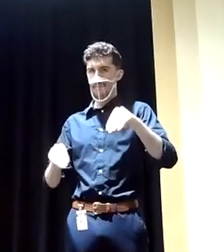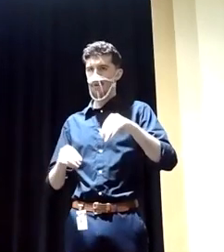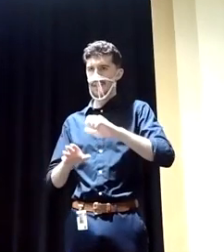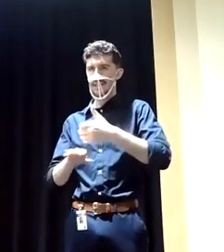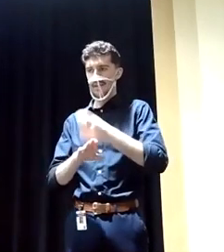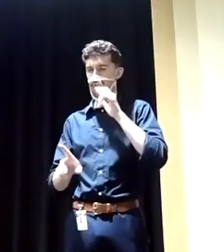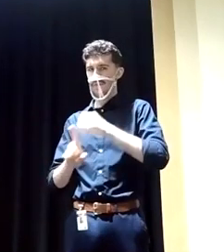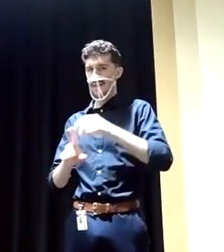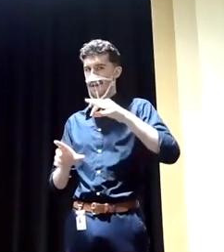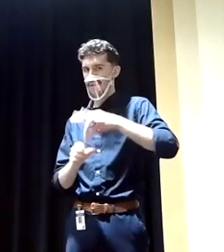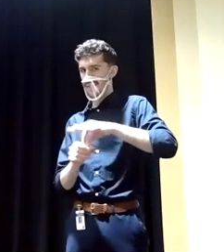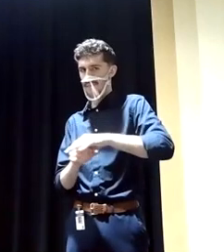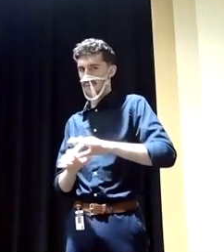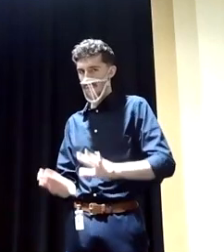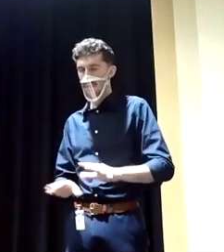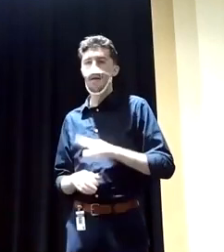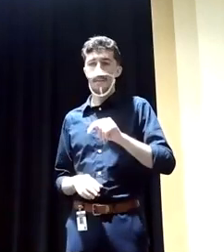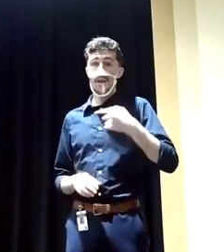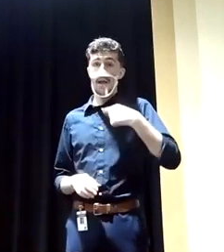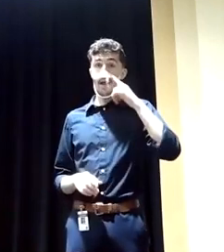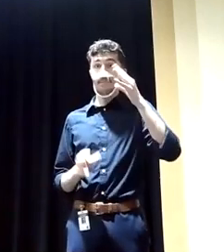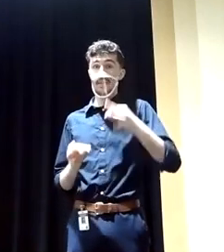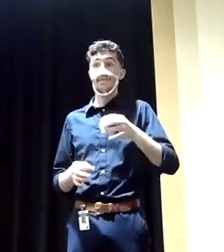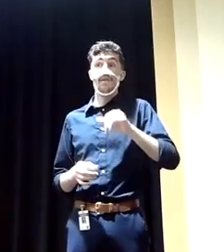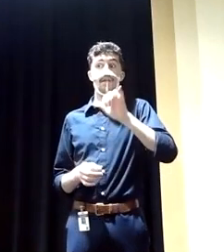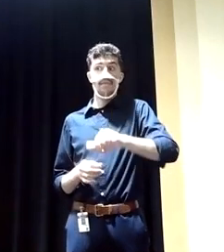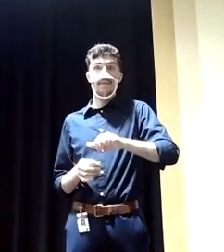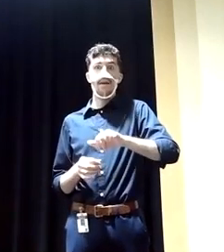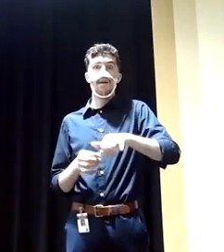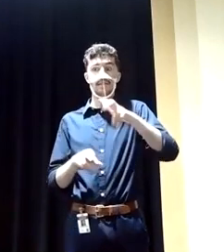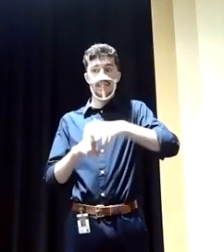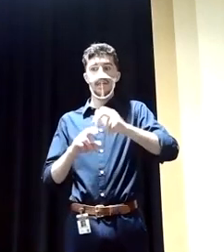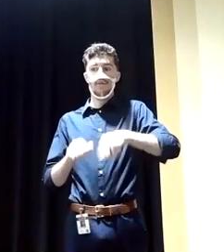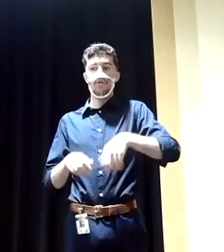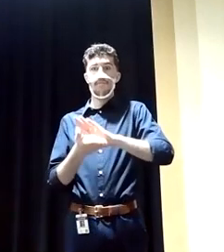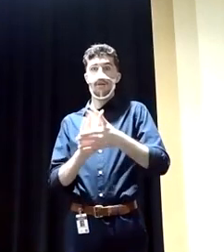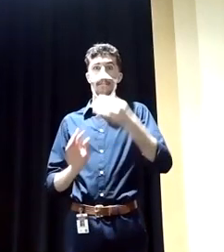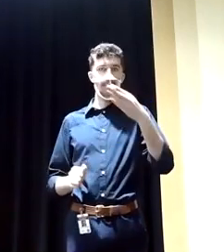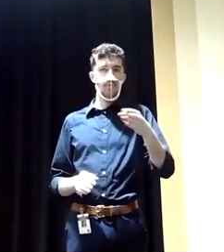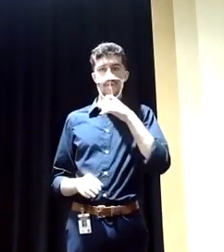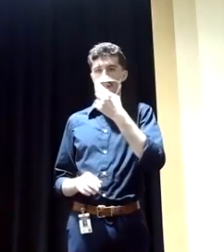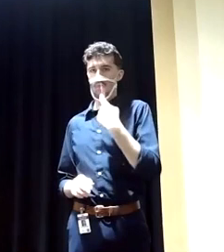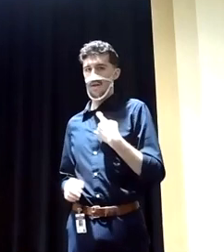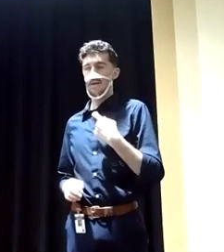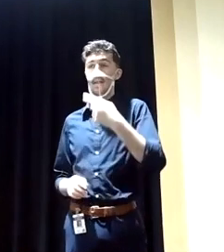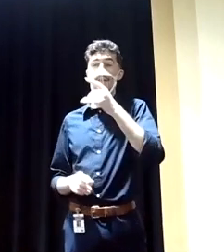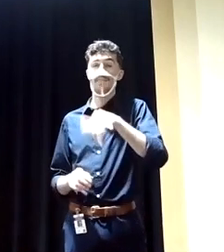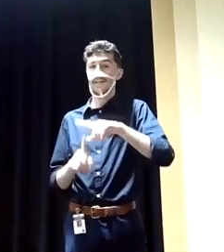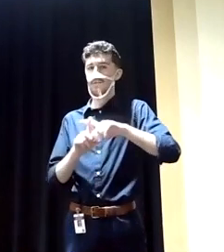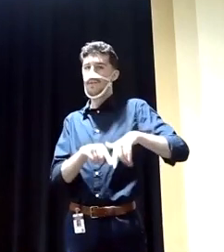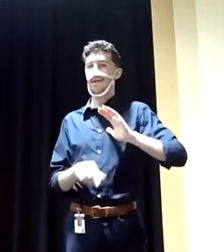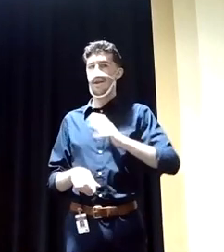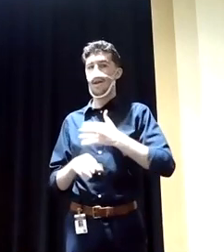that. But I do believe that we could turn that seat blue for sure. And I base that on our campaign that has